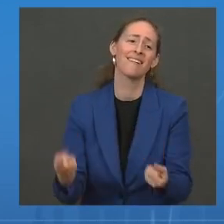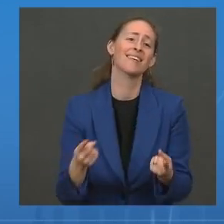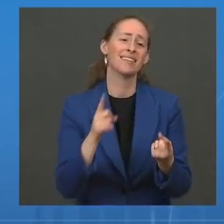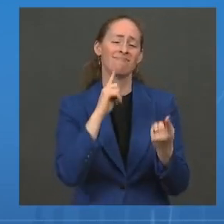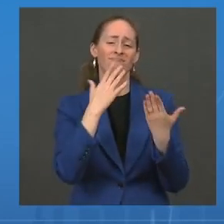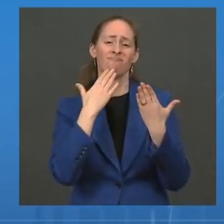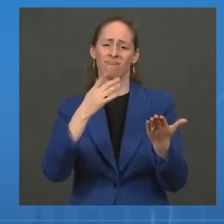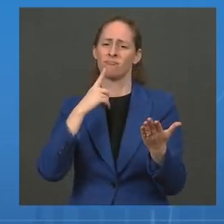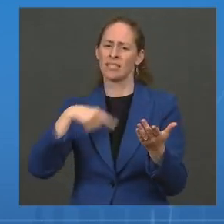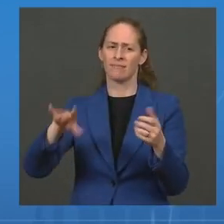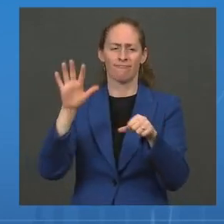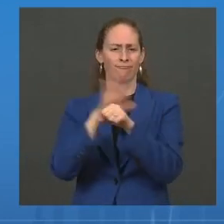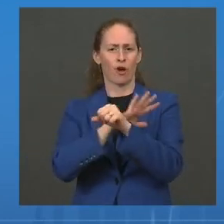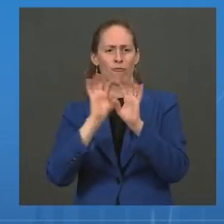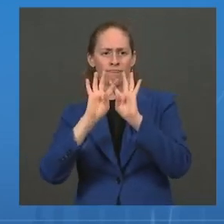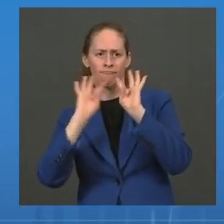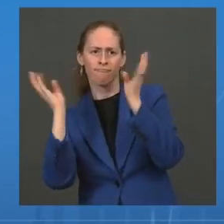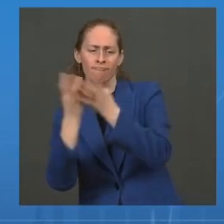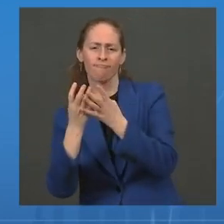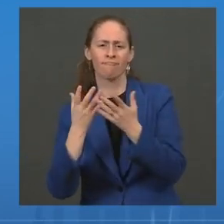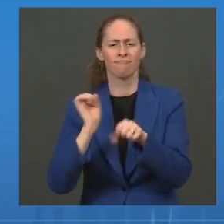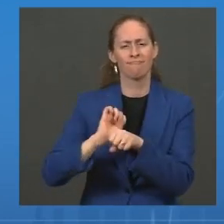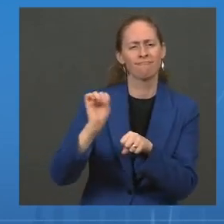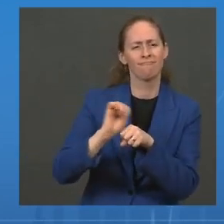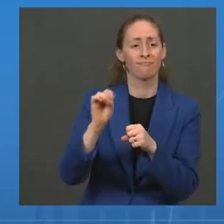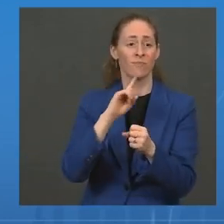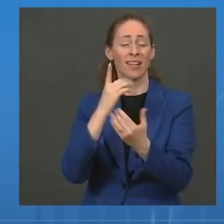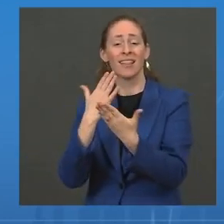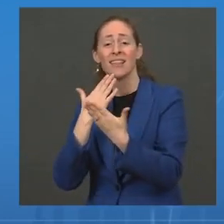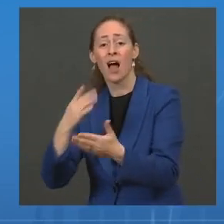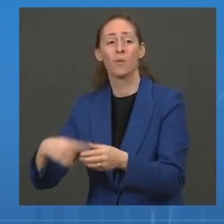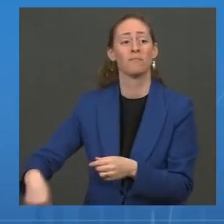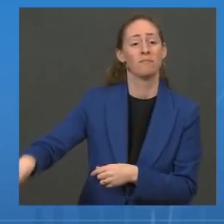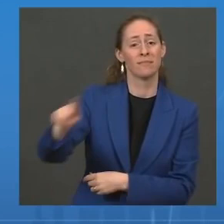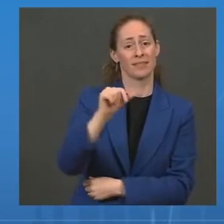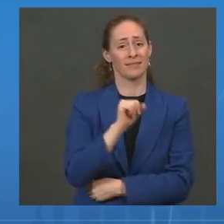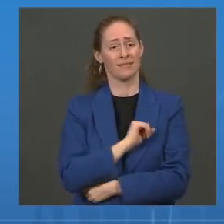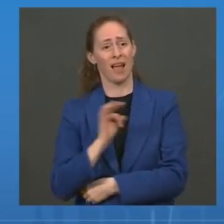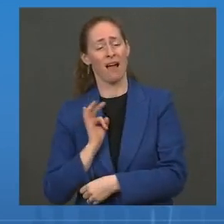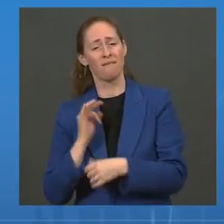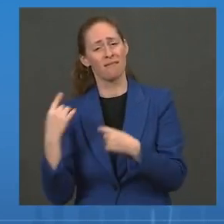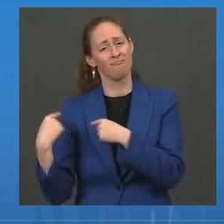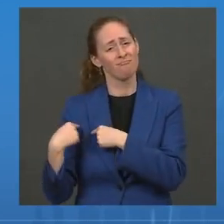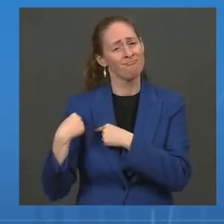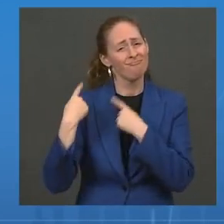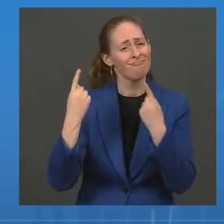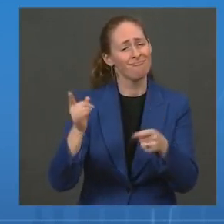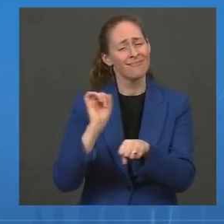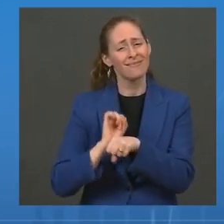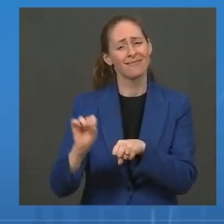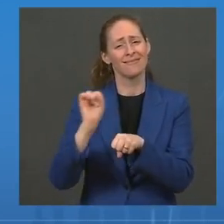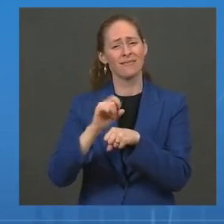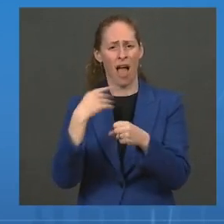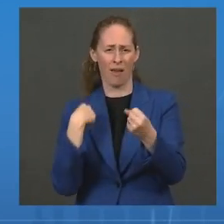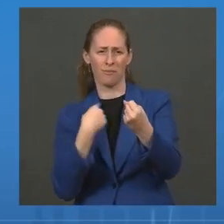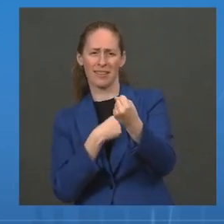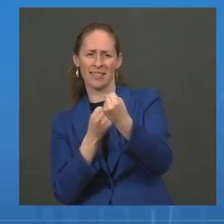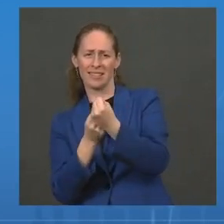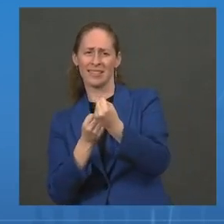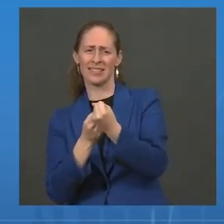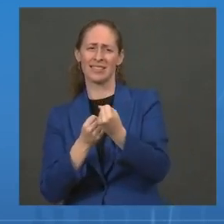task force, and so thank you to the federal staff team who worked tirelessly to elevate our vision and to the CDC Foundation for its support.